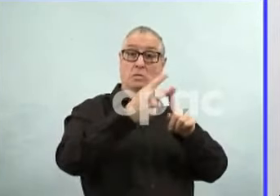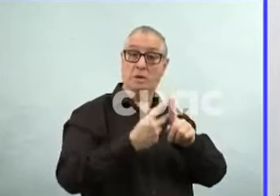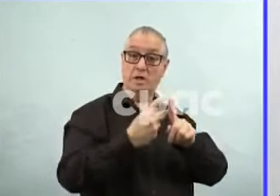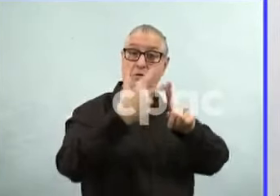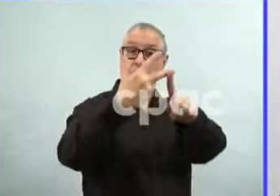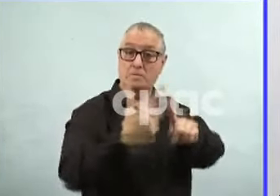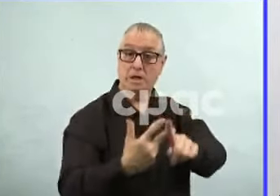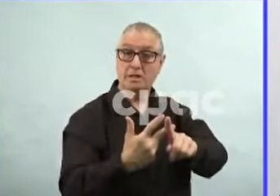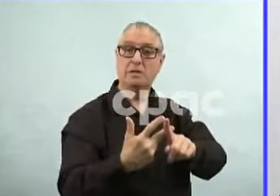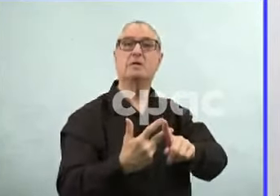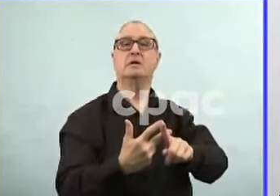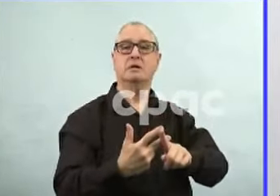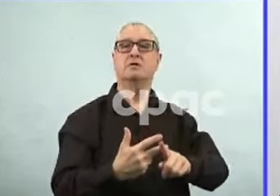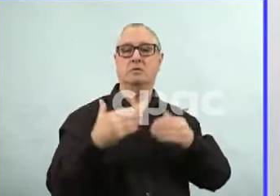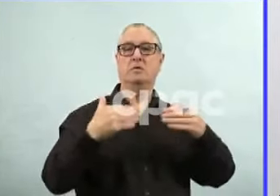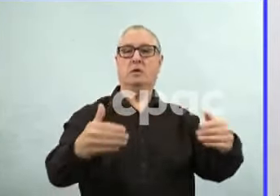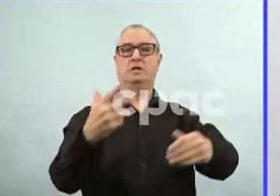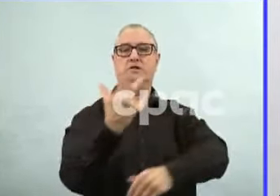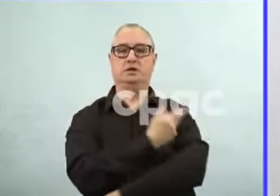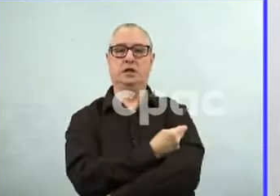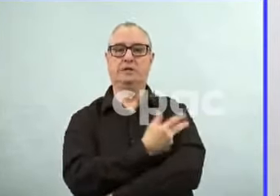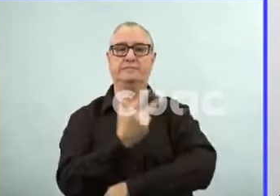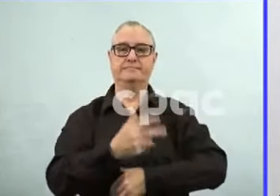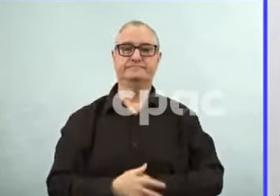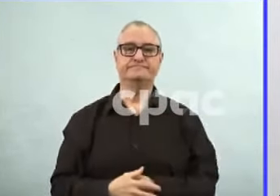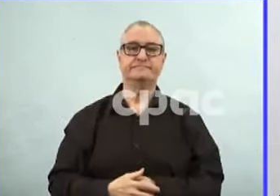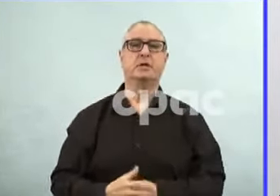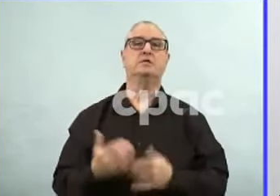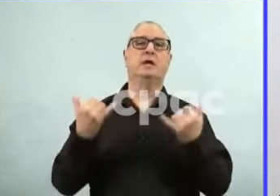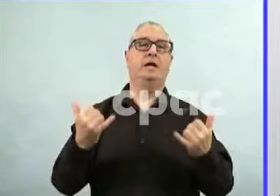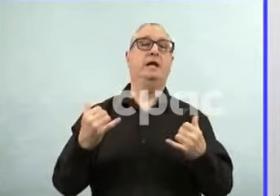So thank you for your time today, and we will open up to questions.